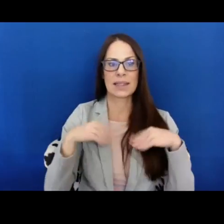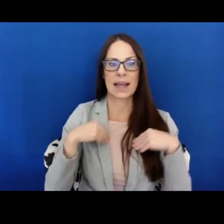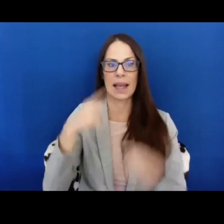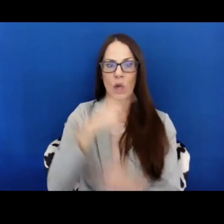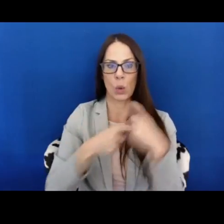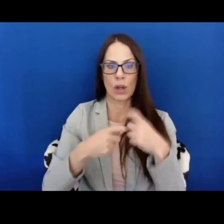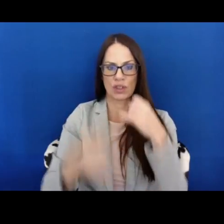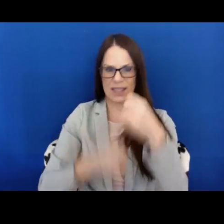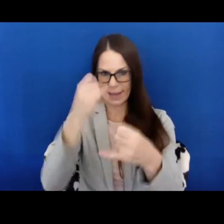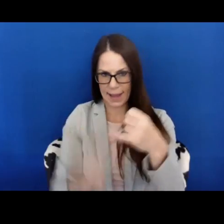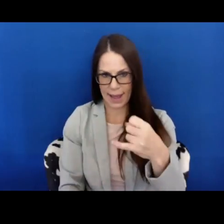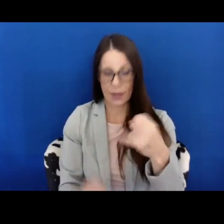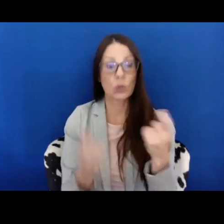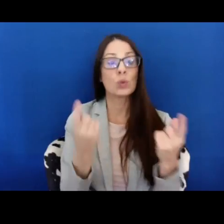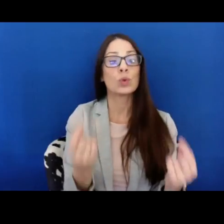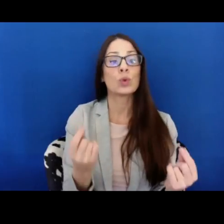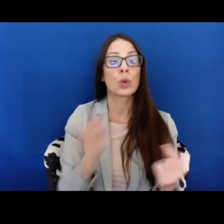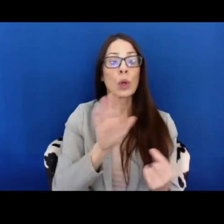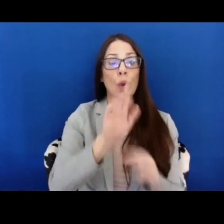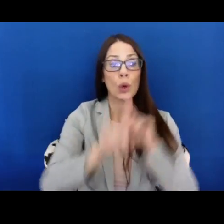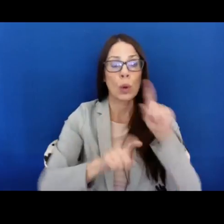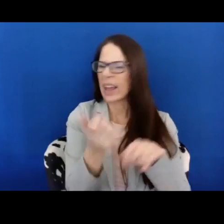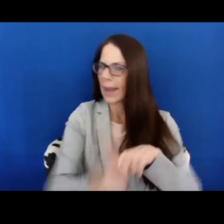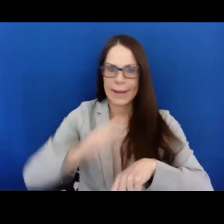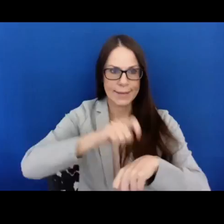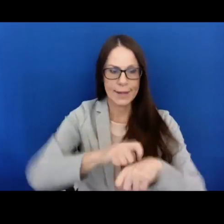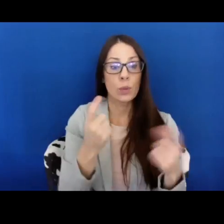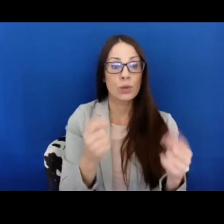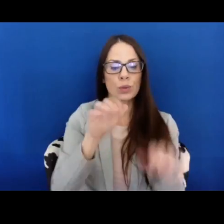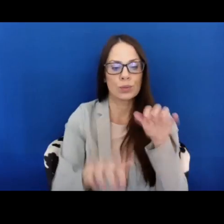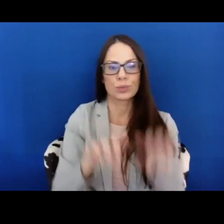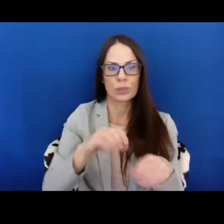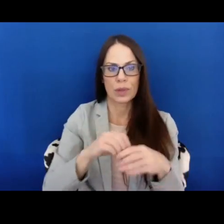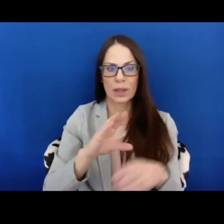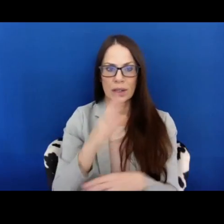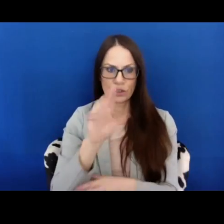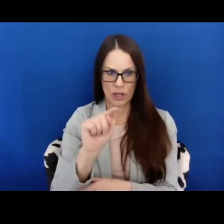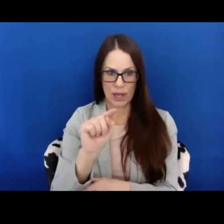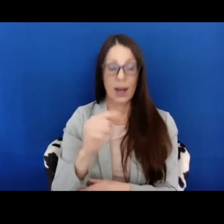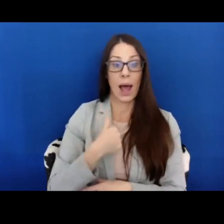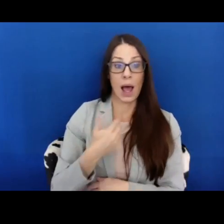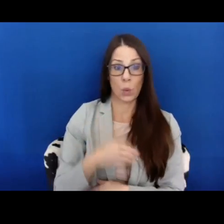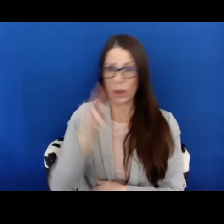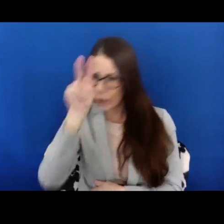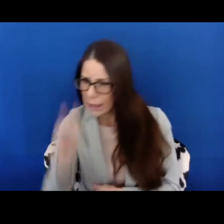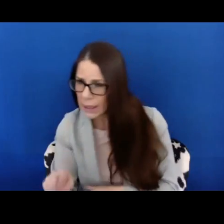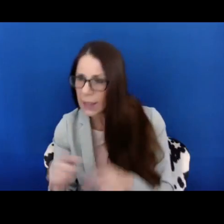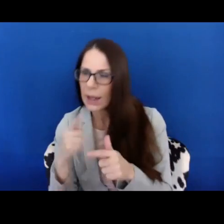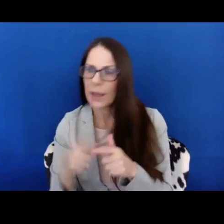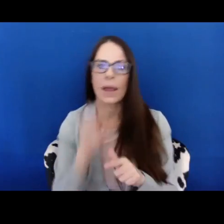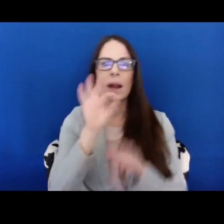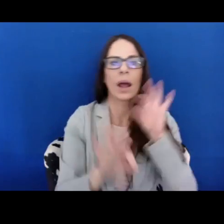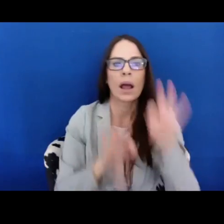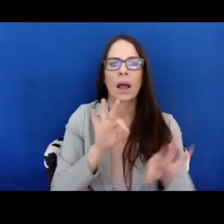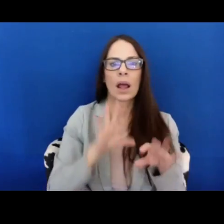drop questions in the chat at any point, and I'll read them and incorporate them as it makes sense